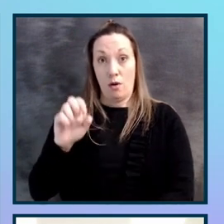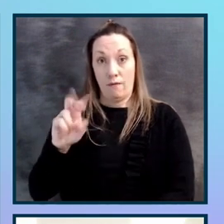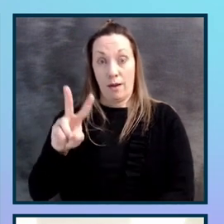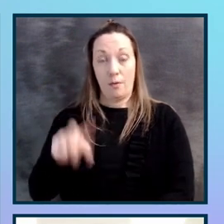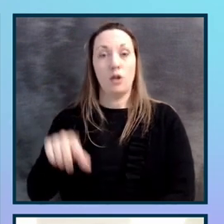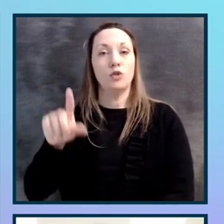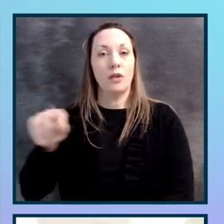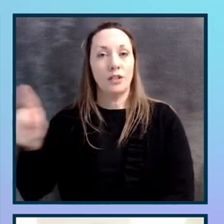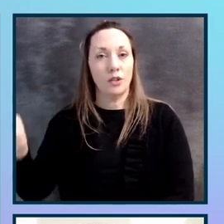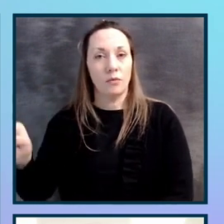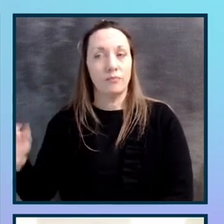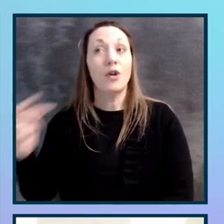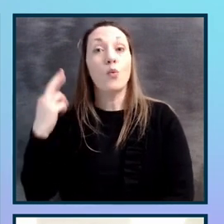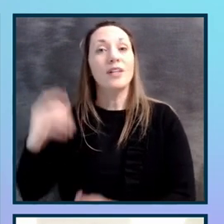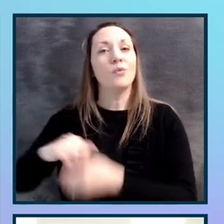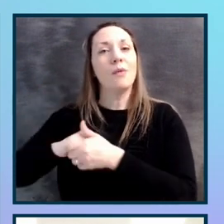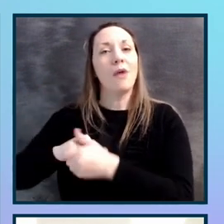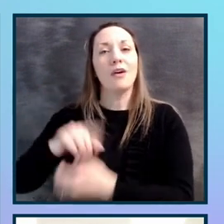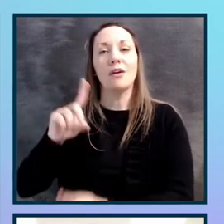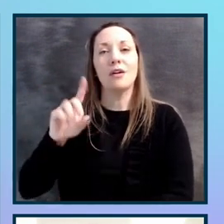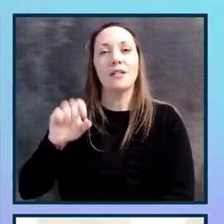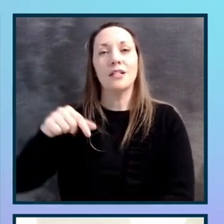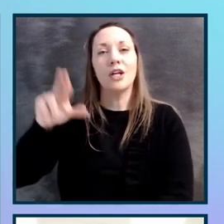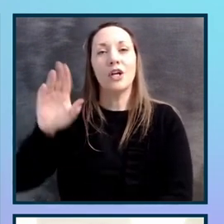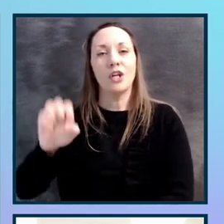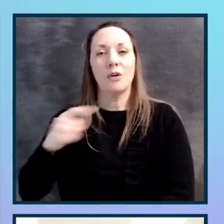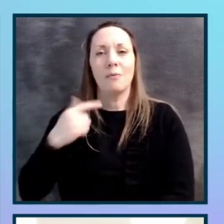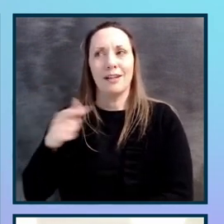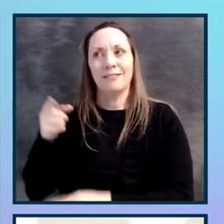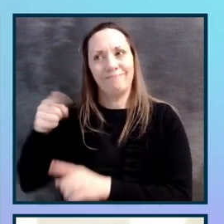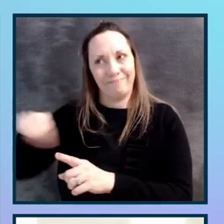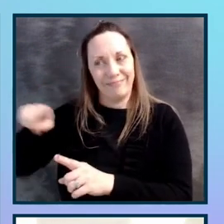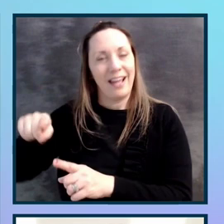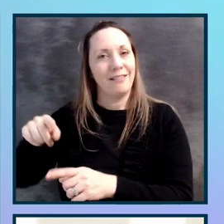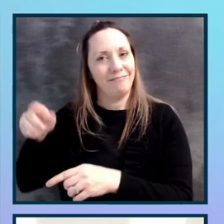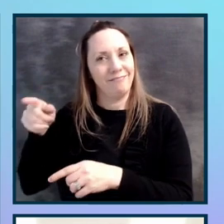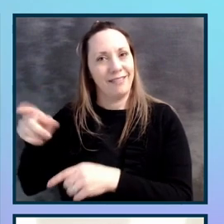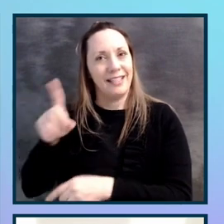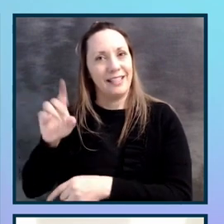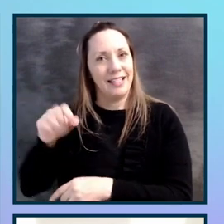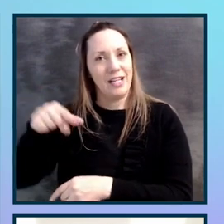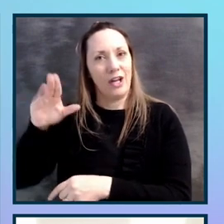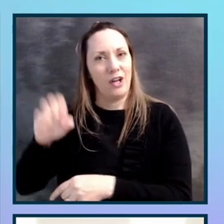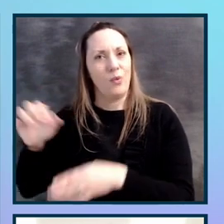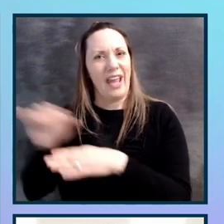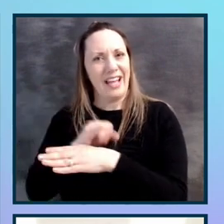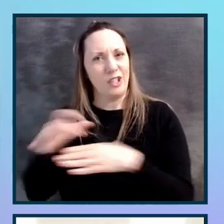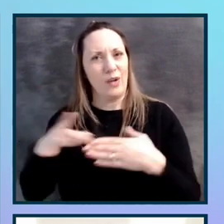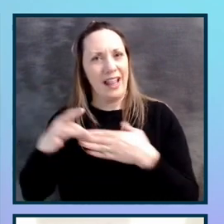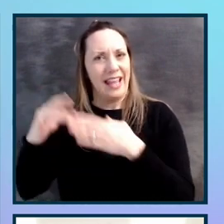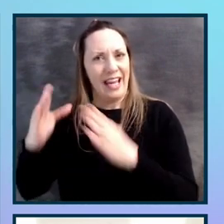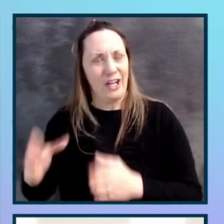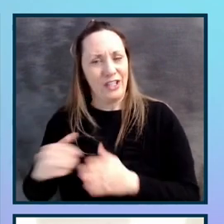reason we partnered with DQ, obviously being industry leaders in this space, sorry, I'm just going to change my slide.